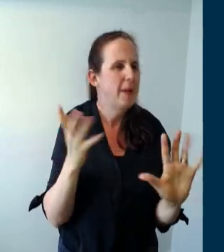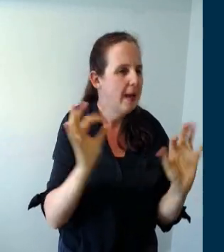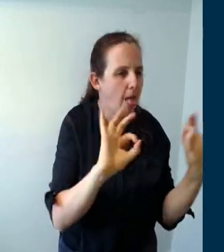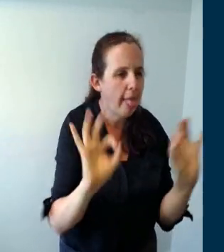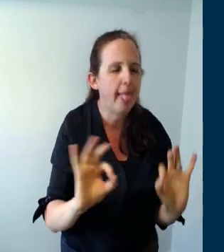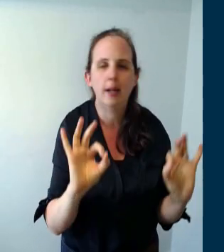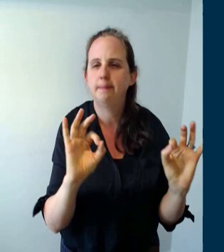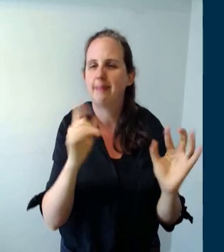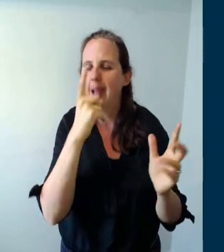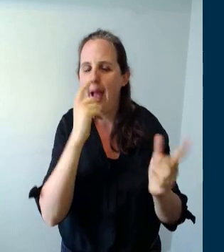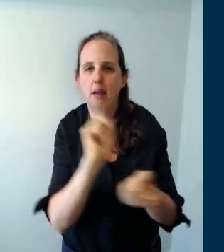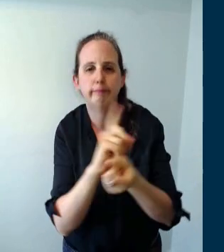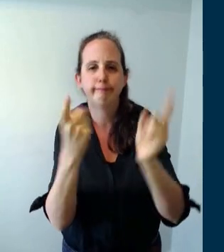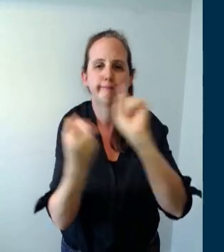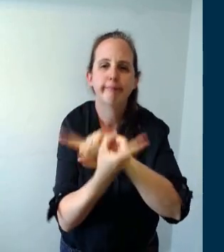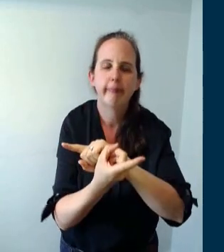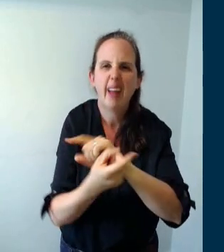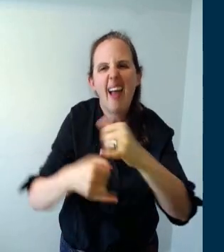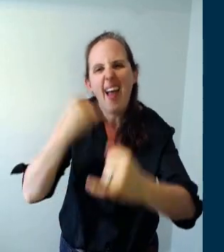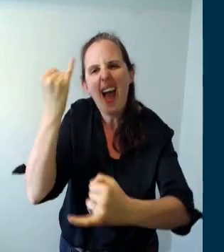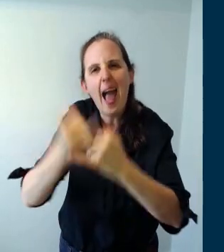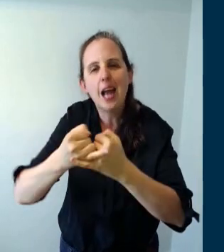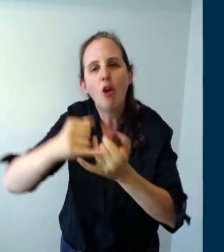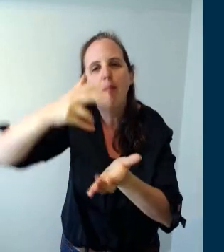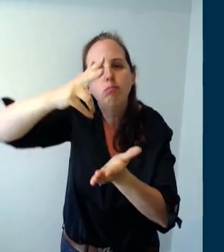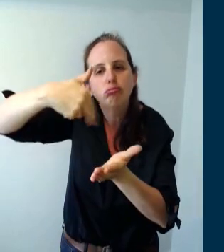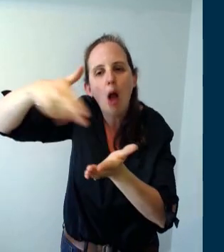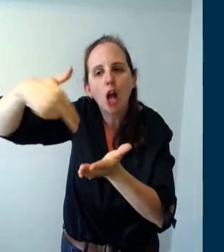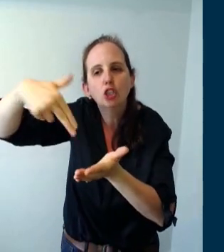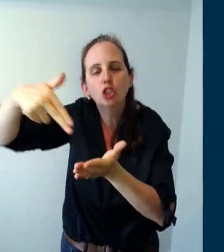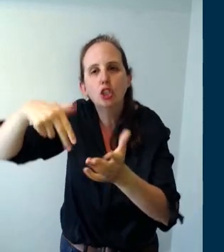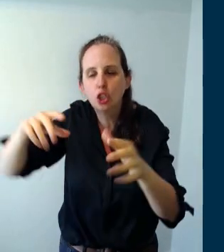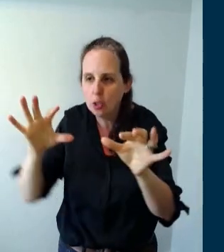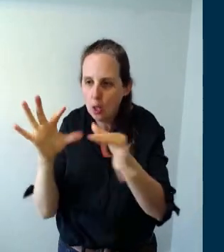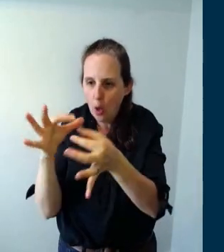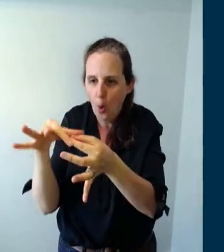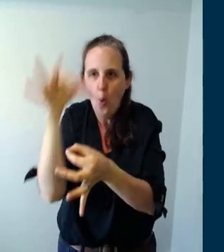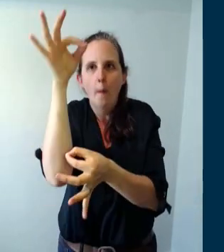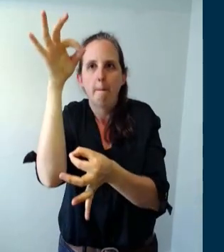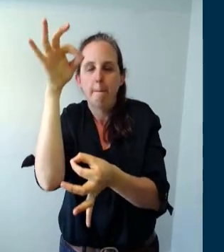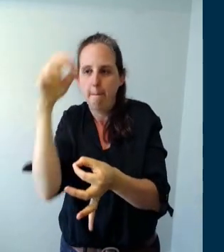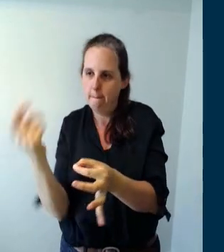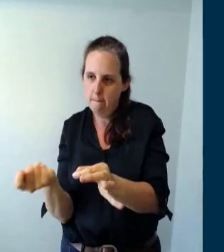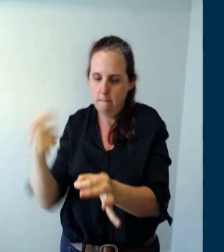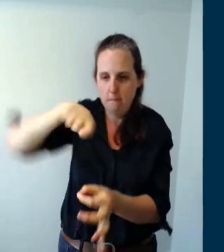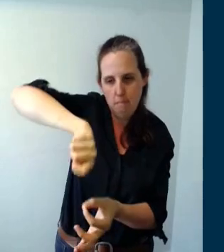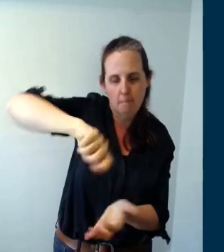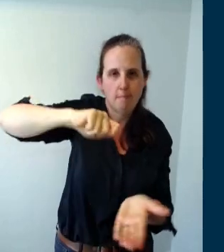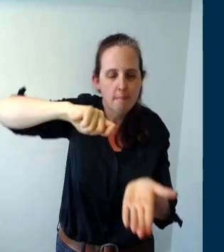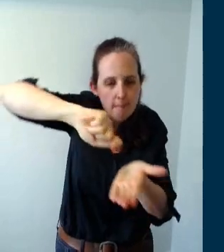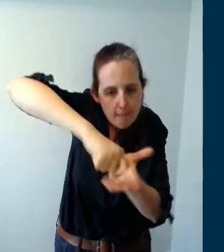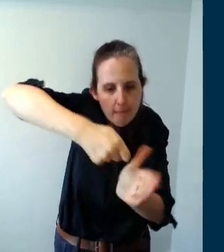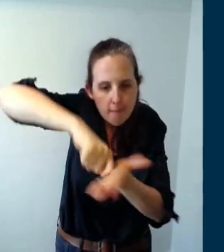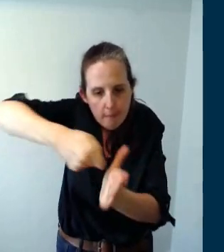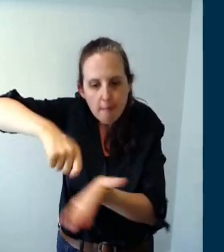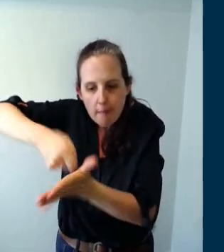or maybe the end of a paintbrush um just something so that you can